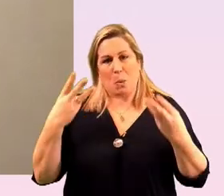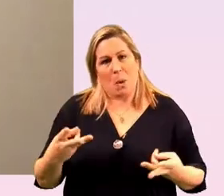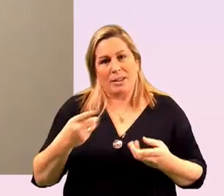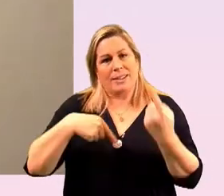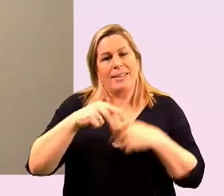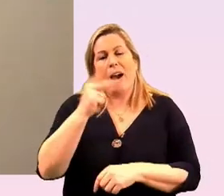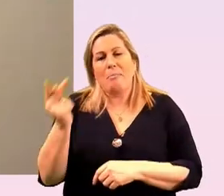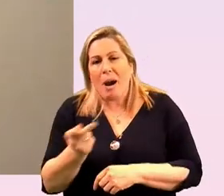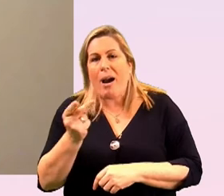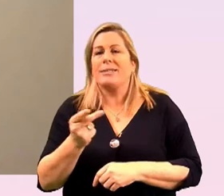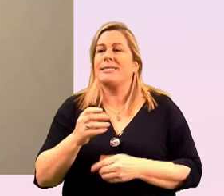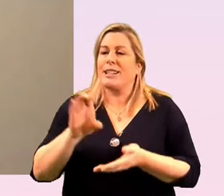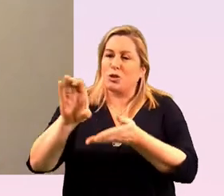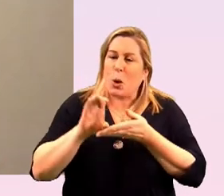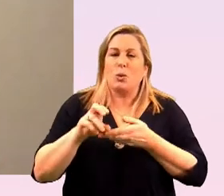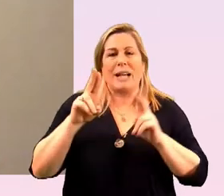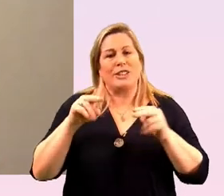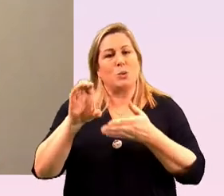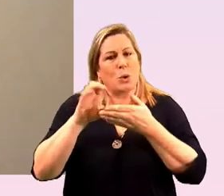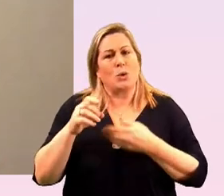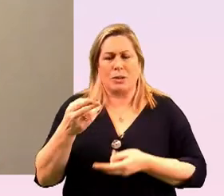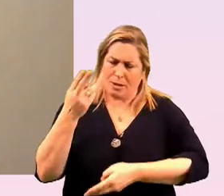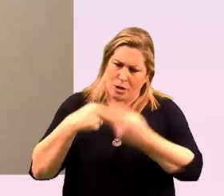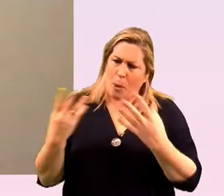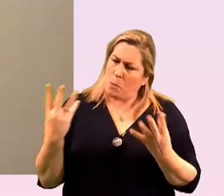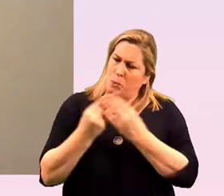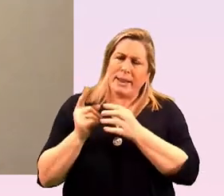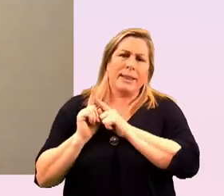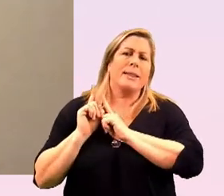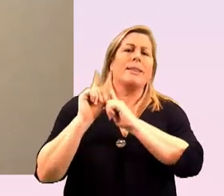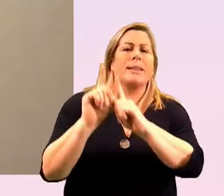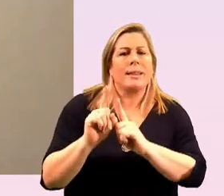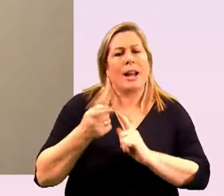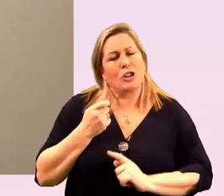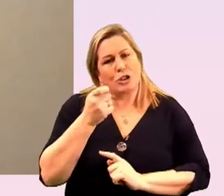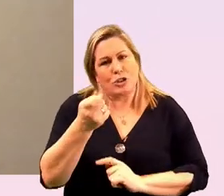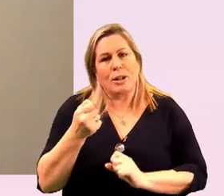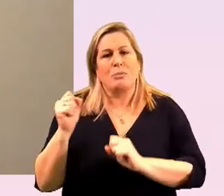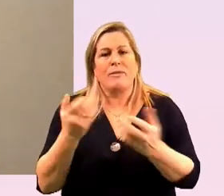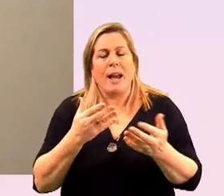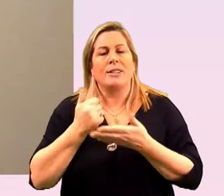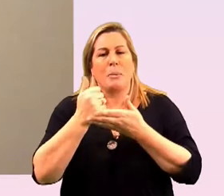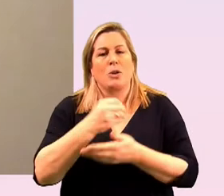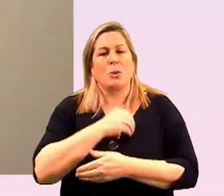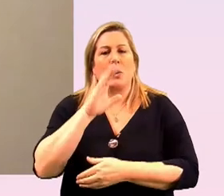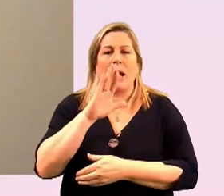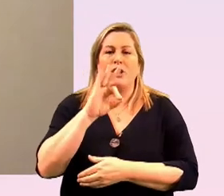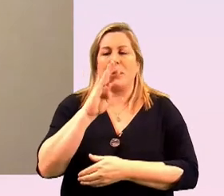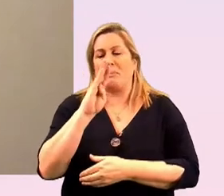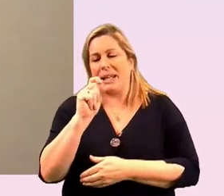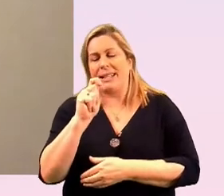new donors and to come with us on a journey that can provide support to the lgbtq